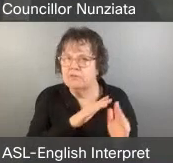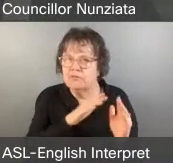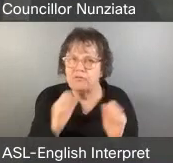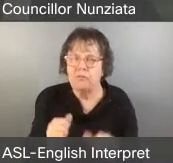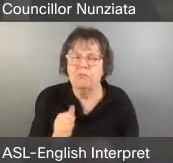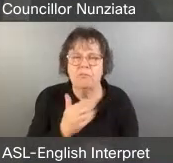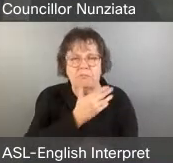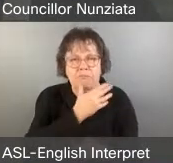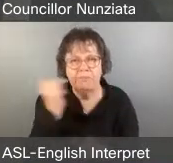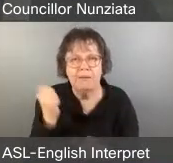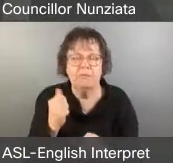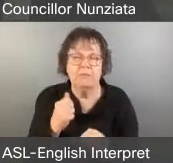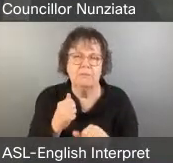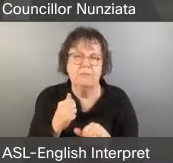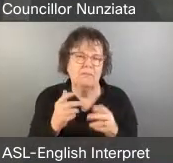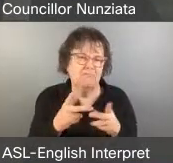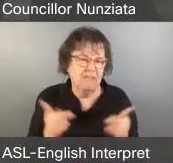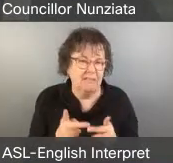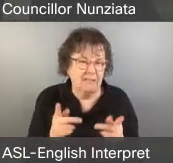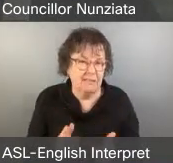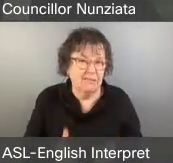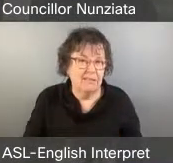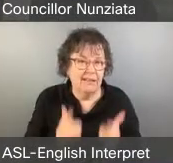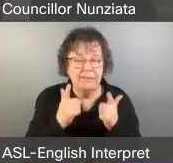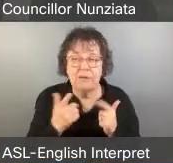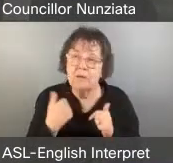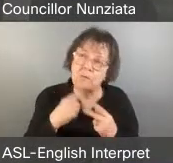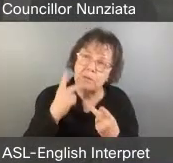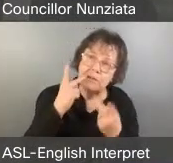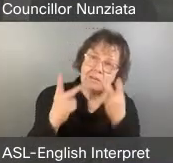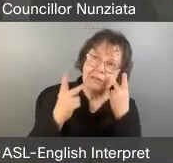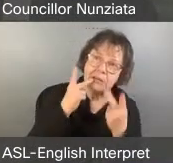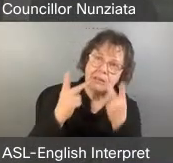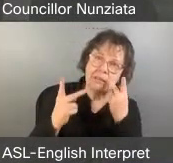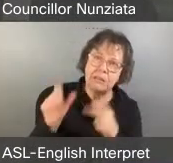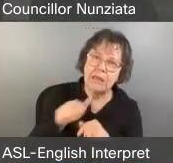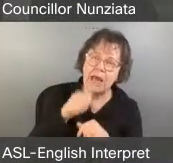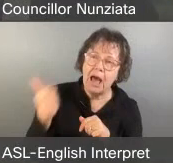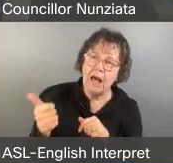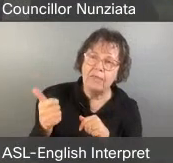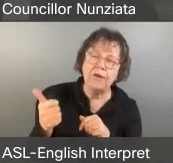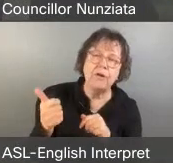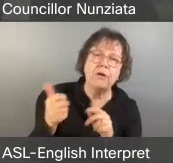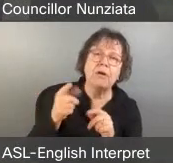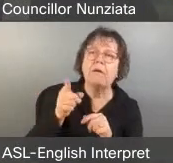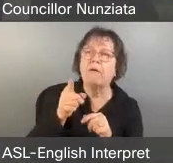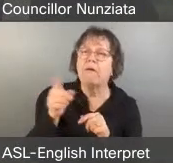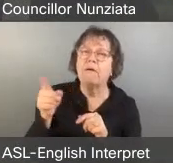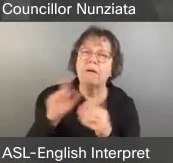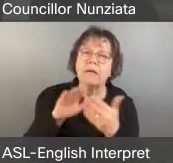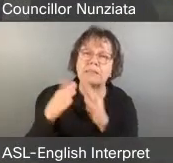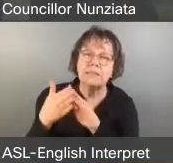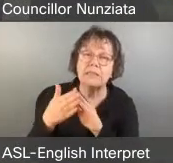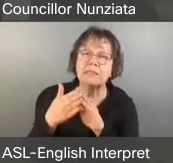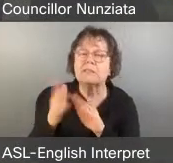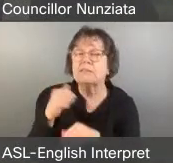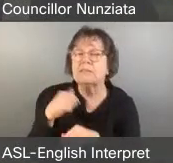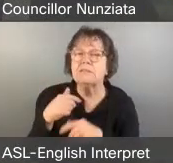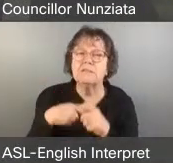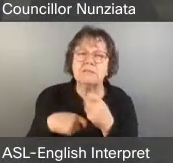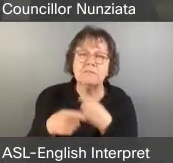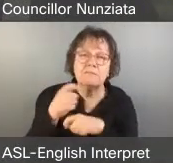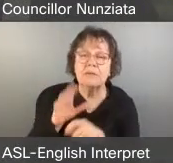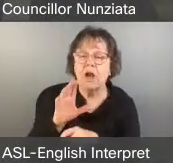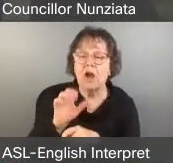We gain inspiration from other cities moving towards sustainability by interlacing greenery among concrete, creating vertical